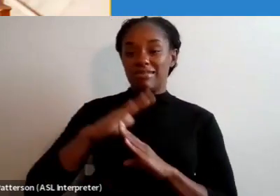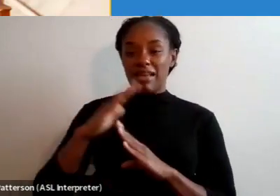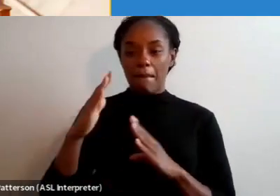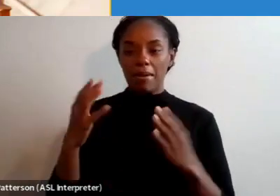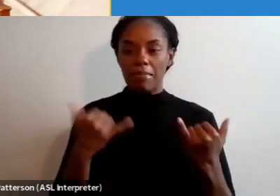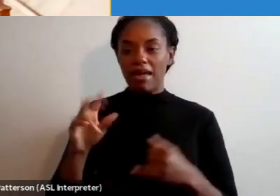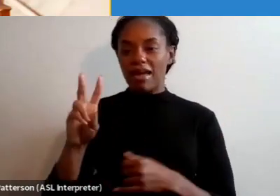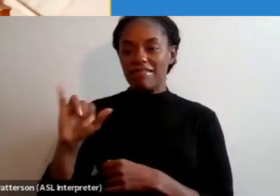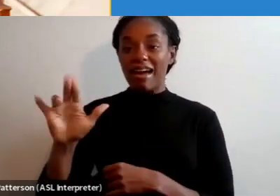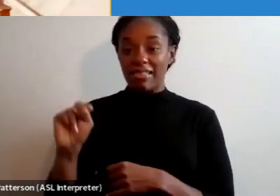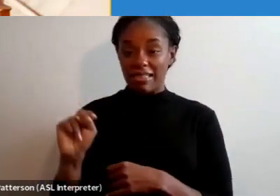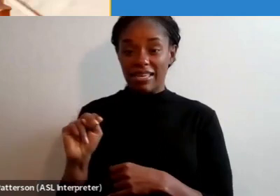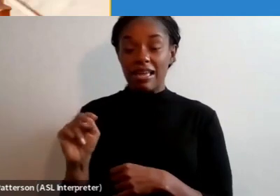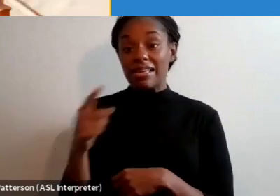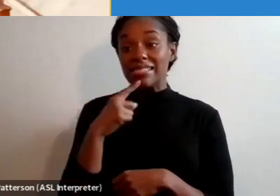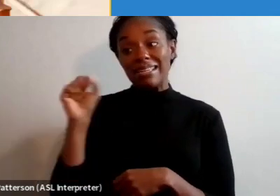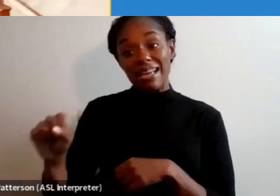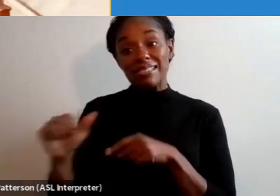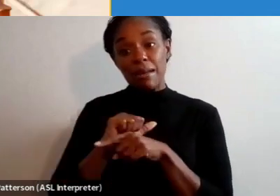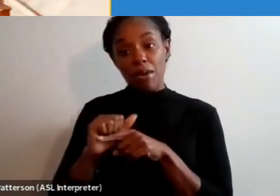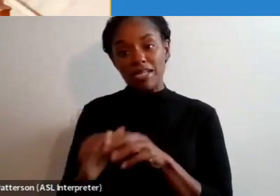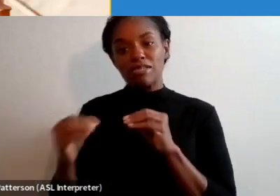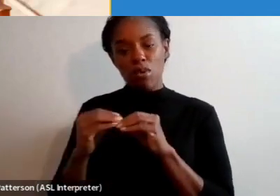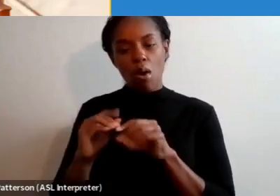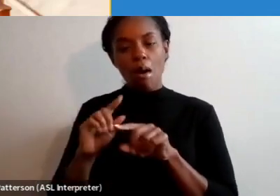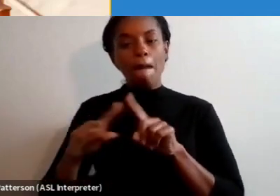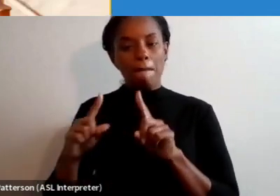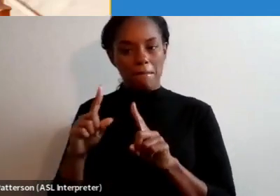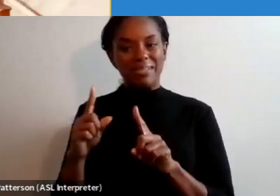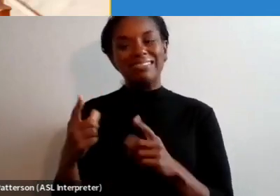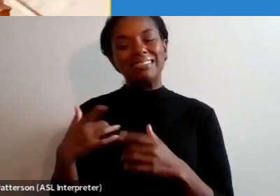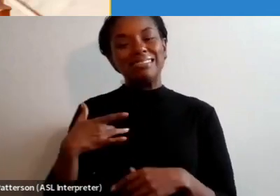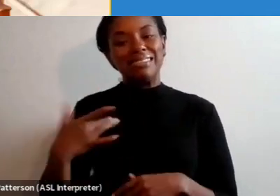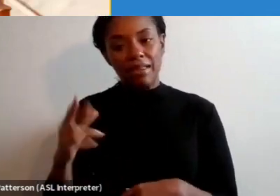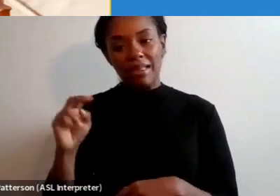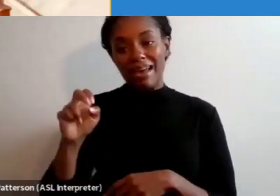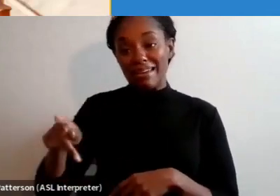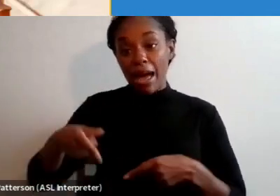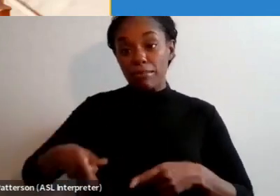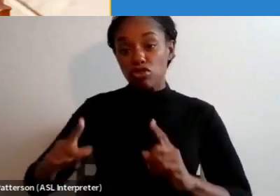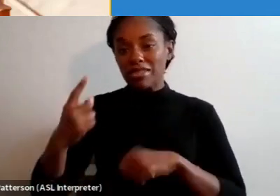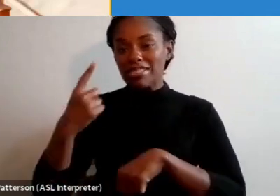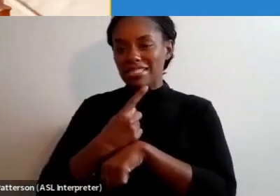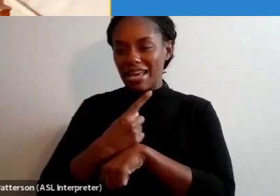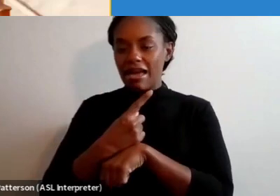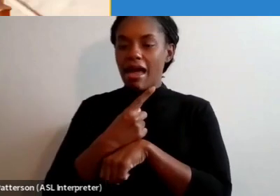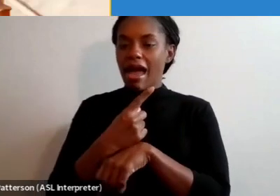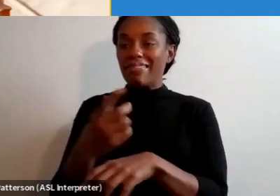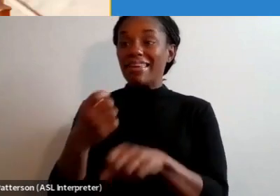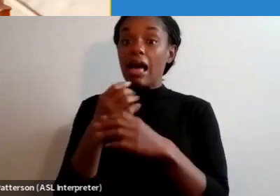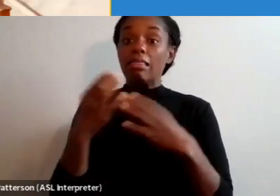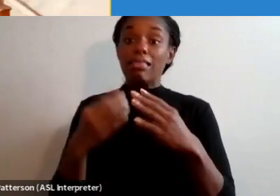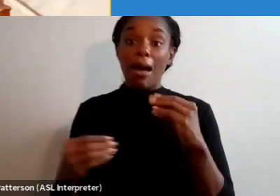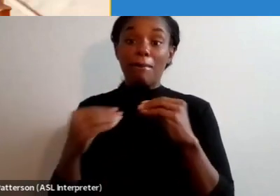practice more than others, they were also more likely to take naps during the day and get a statistically significant greater amount of sleep.